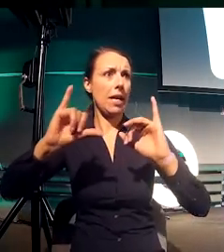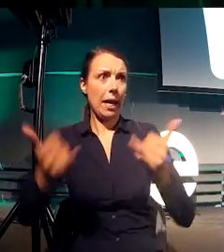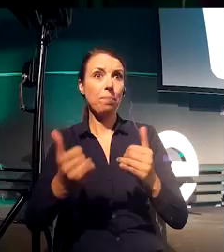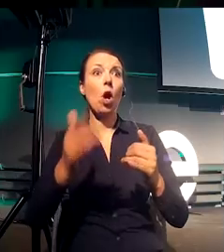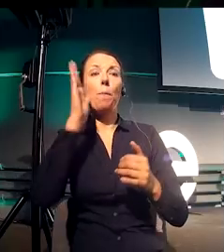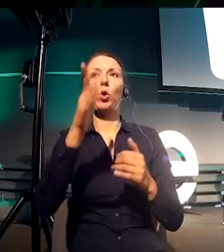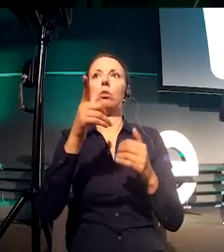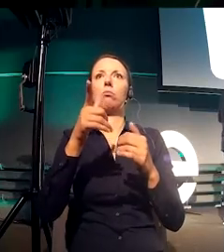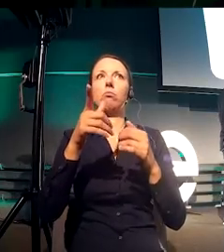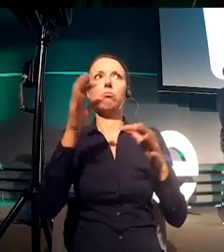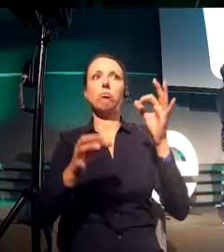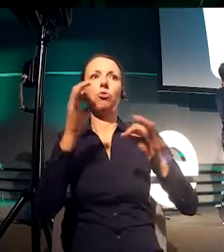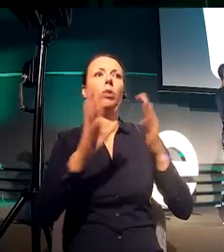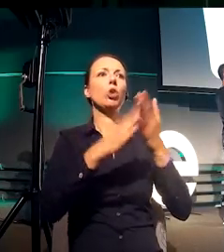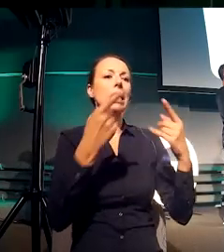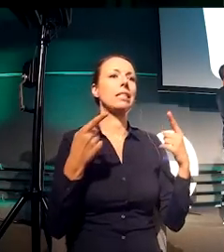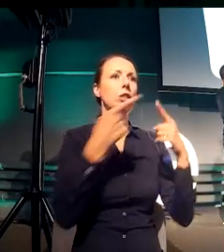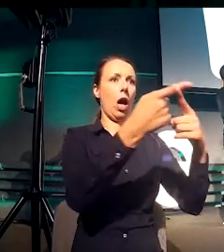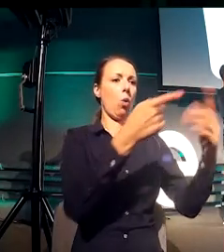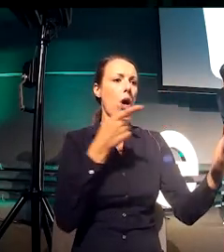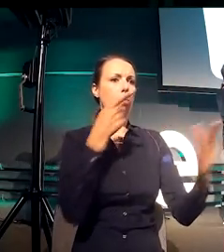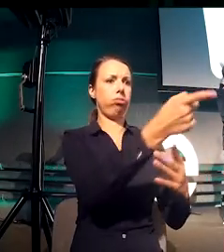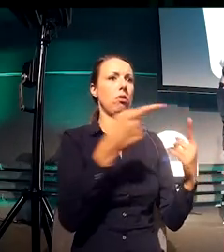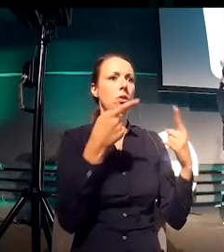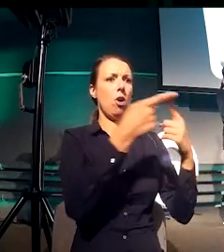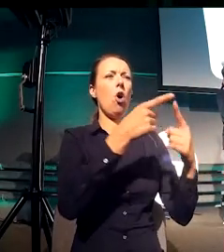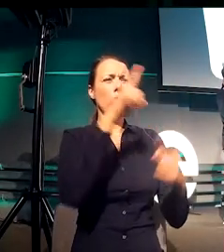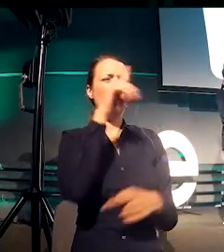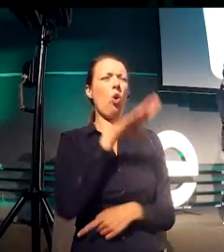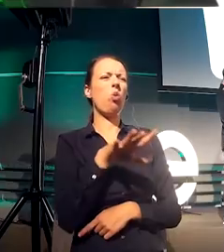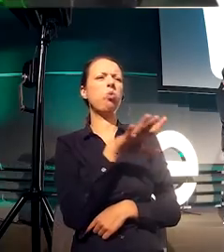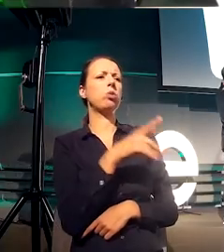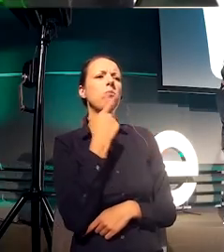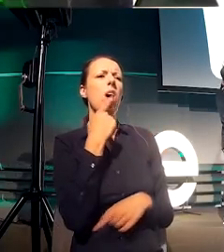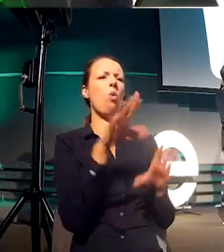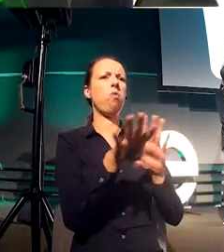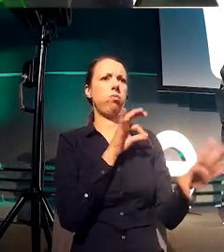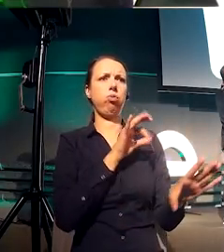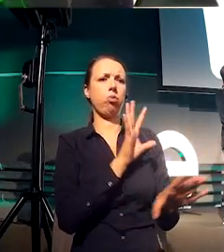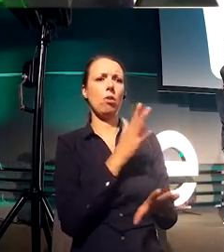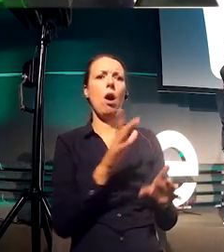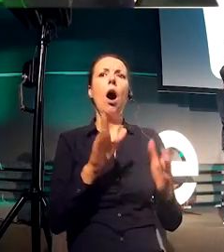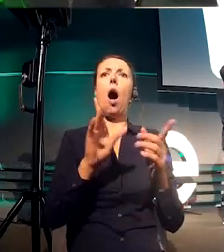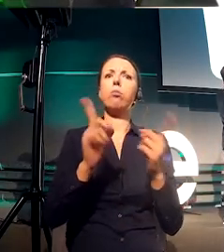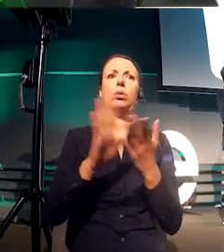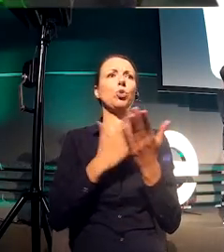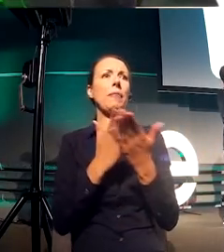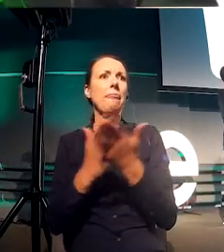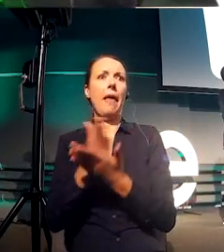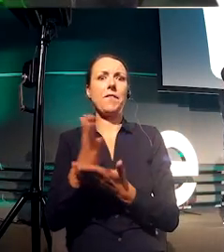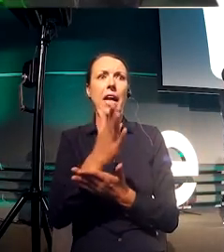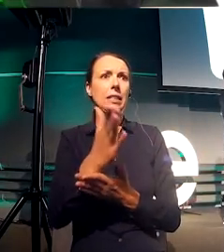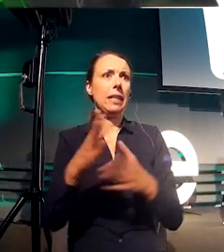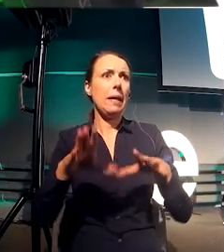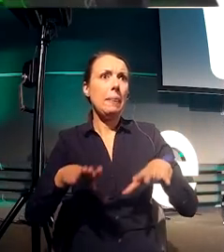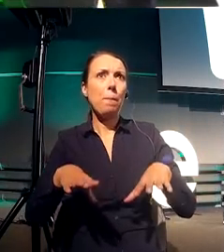not an exact test, but we used to have top navigation on our apps. We cleaned it up, and we noticed that not many people